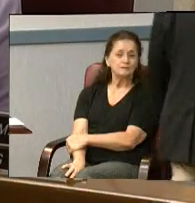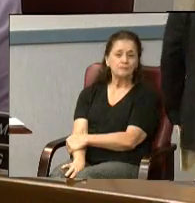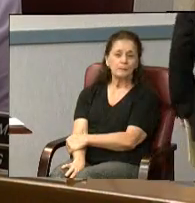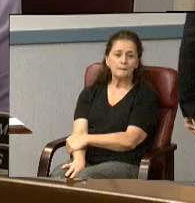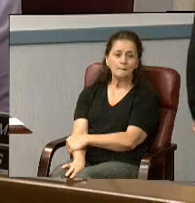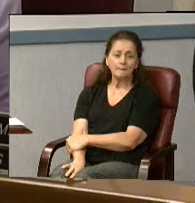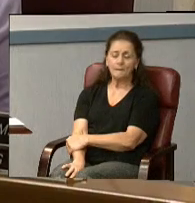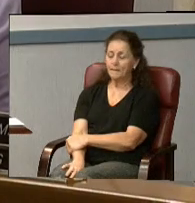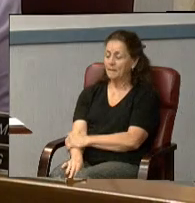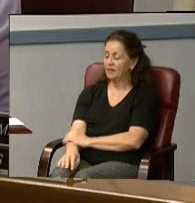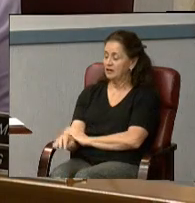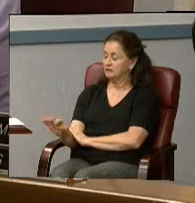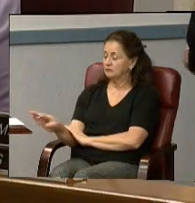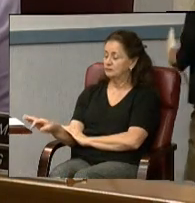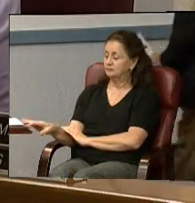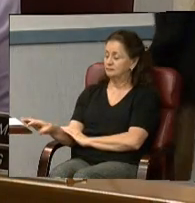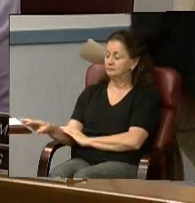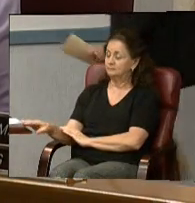Madam Clerk.